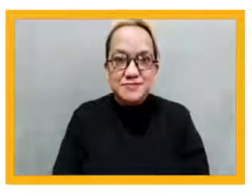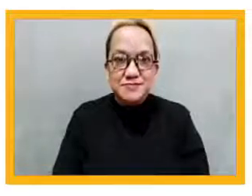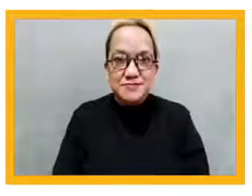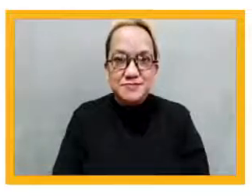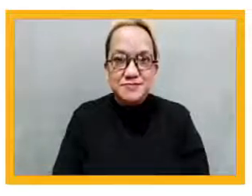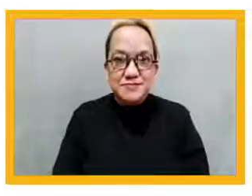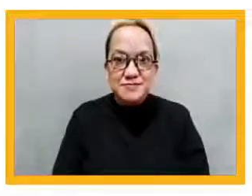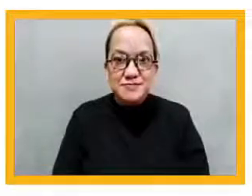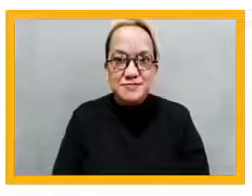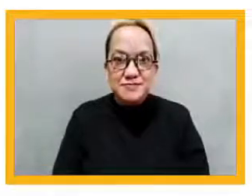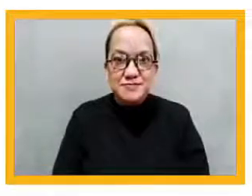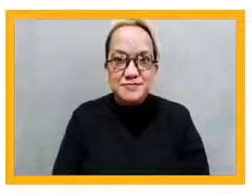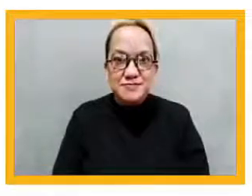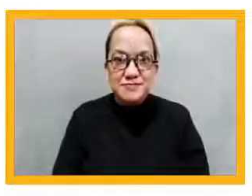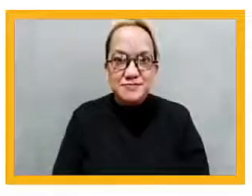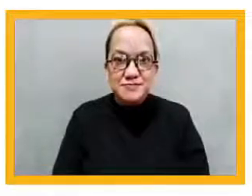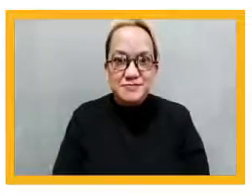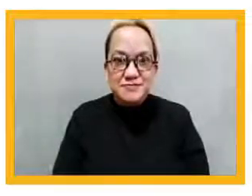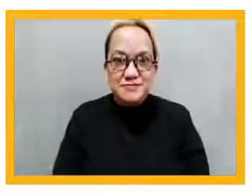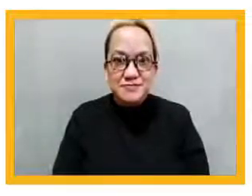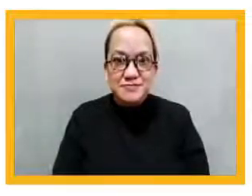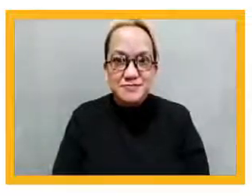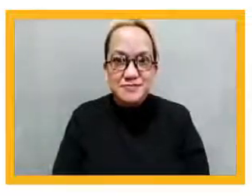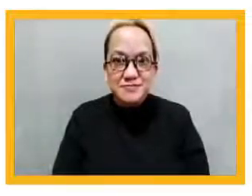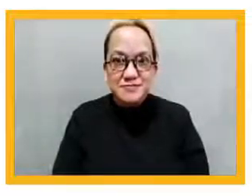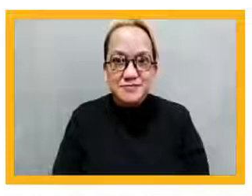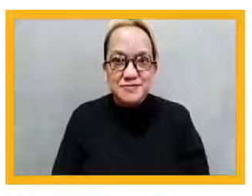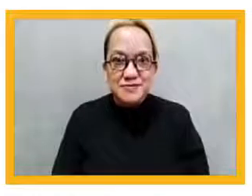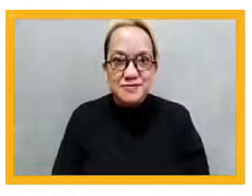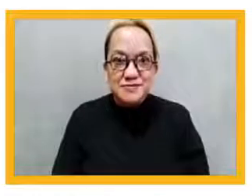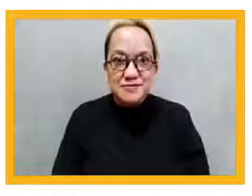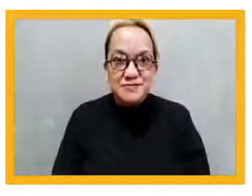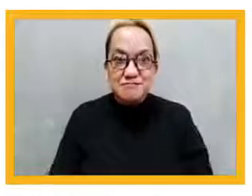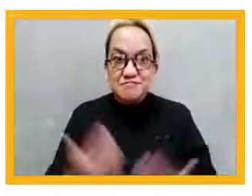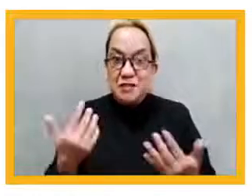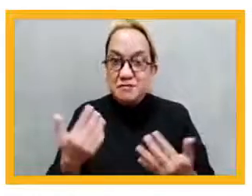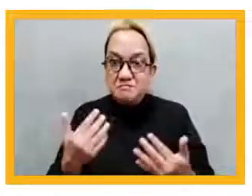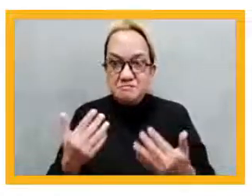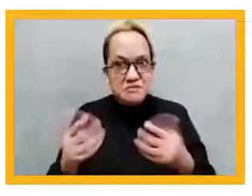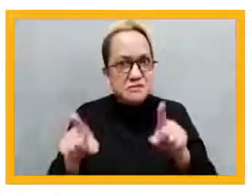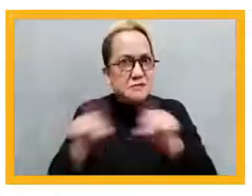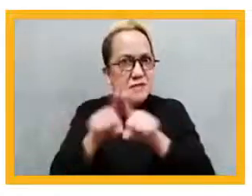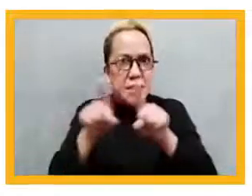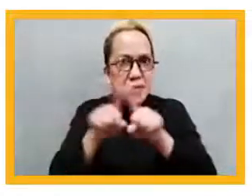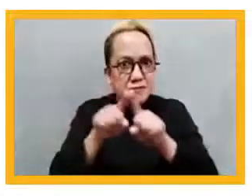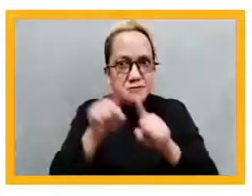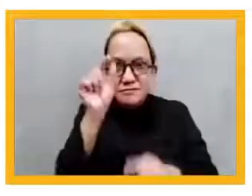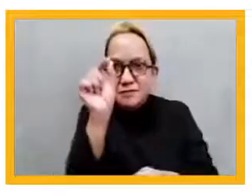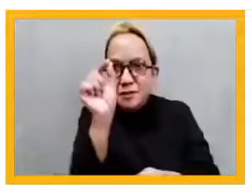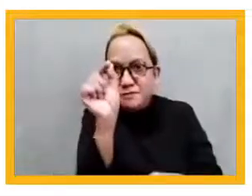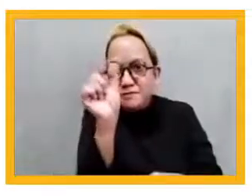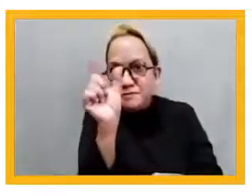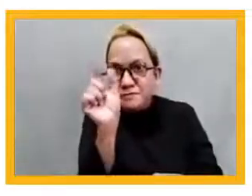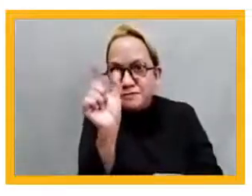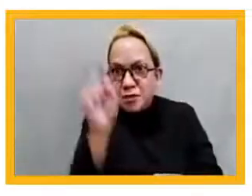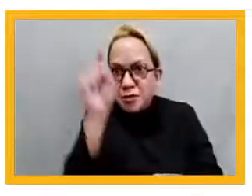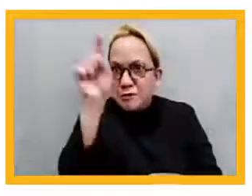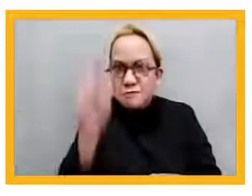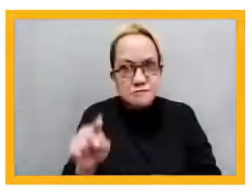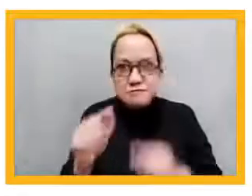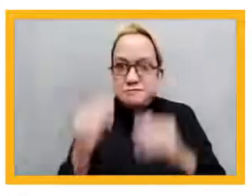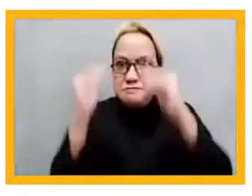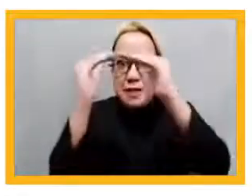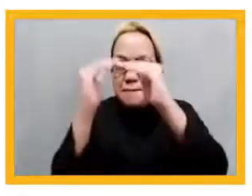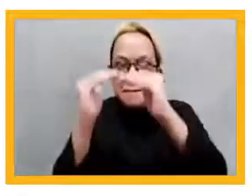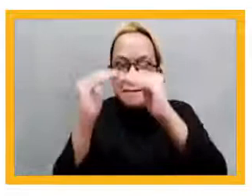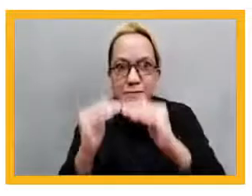have quite a close, I guess, everything, I guess, an equal district, almost equal distribution here of options